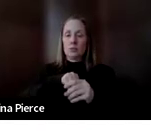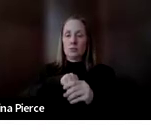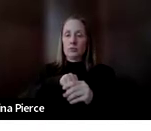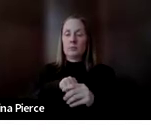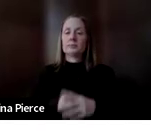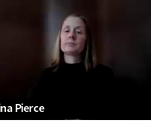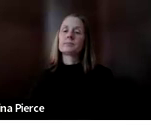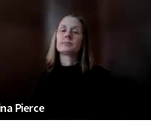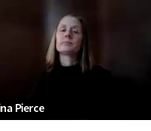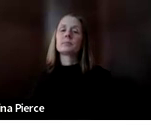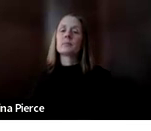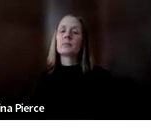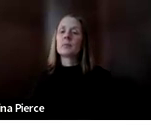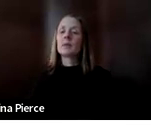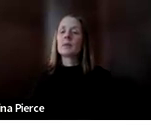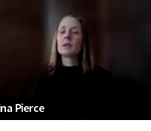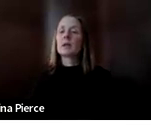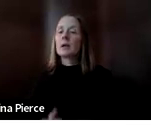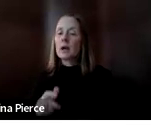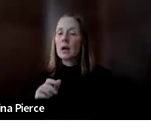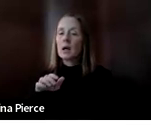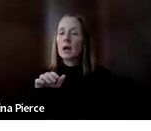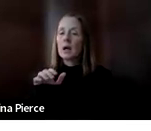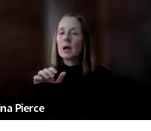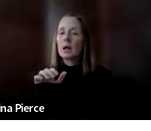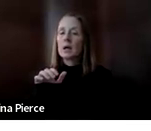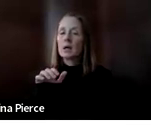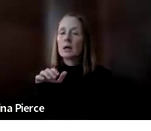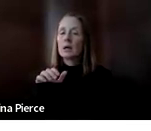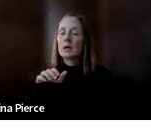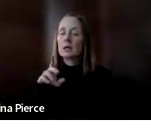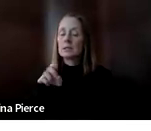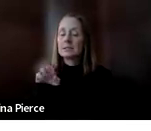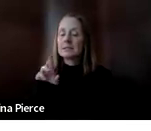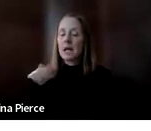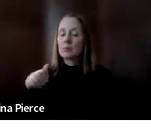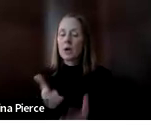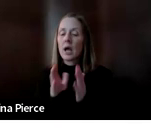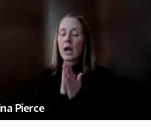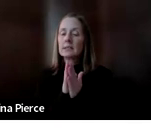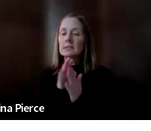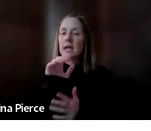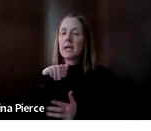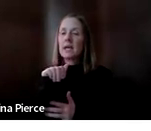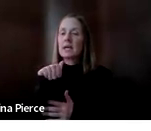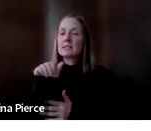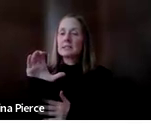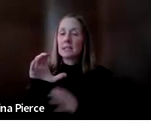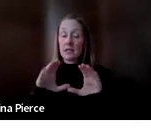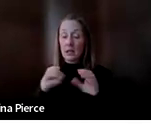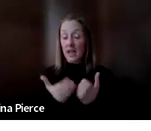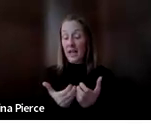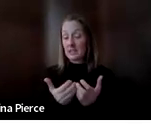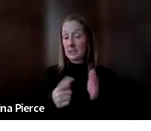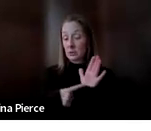So I was going to say, sorry, does Deborah ask, does the AAC class actually delve into how to use specific